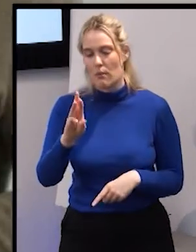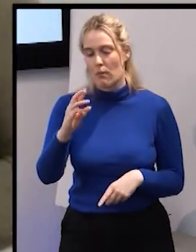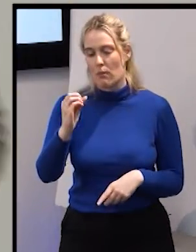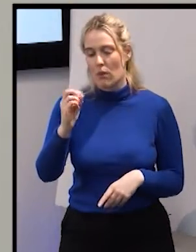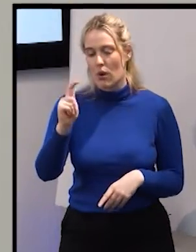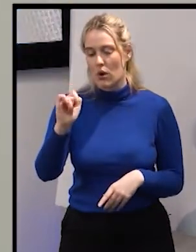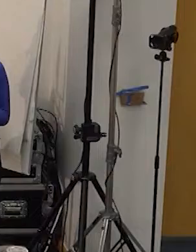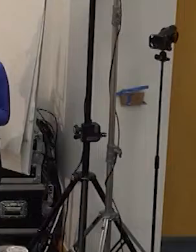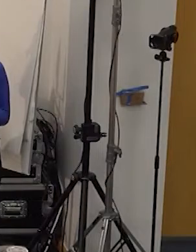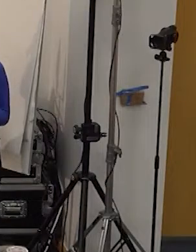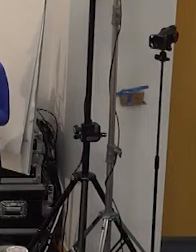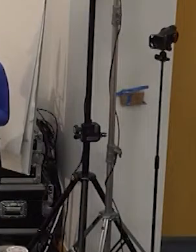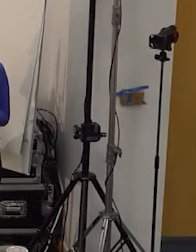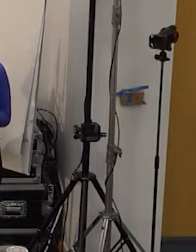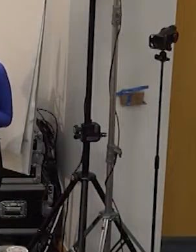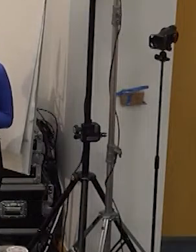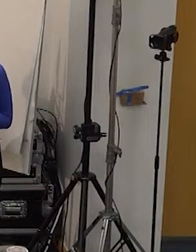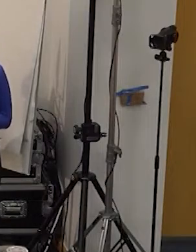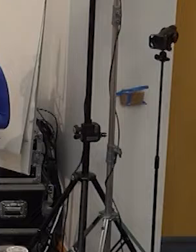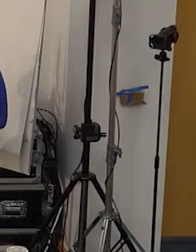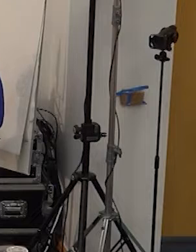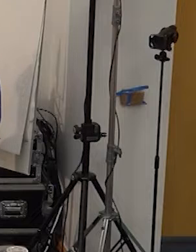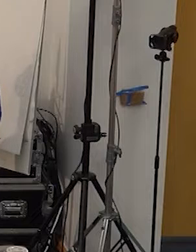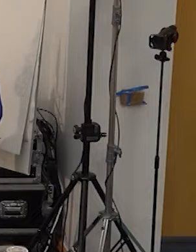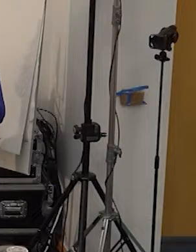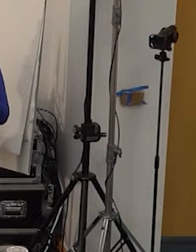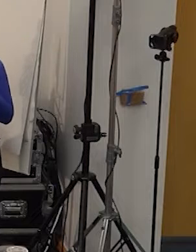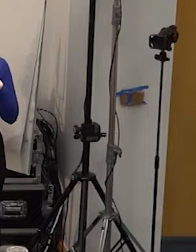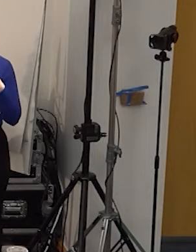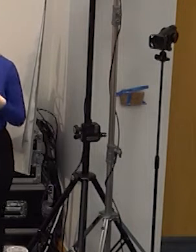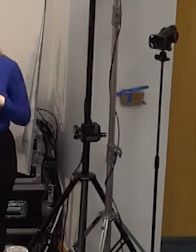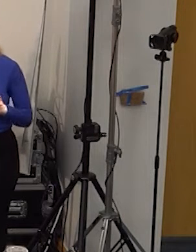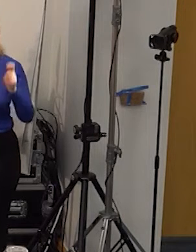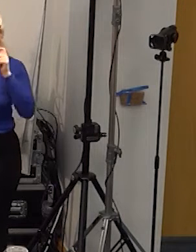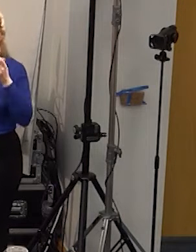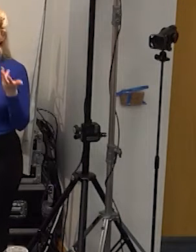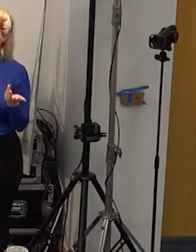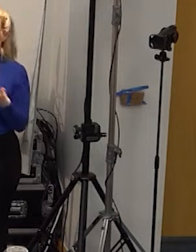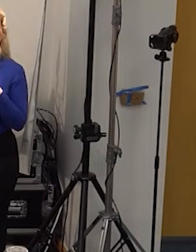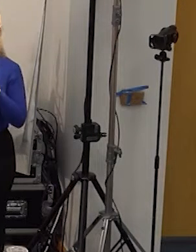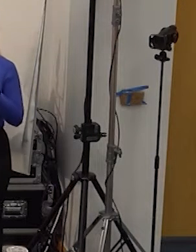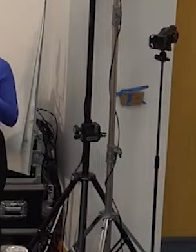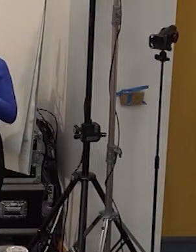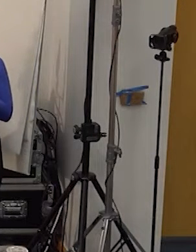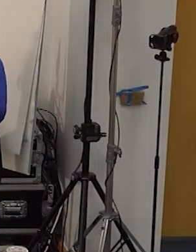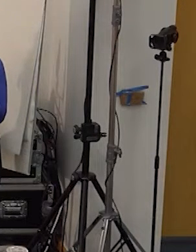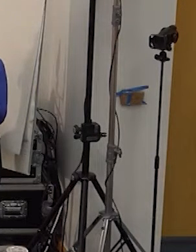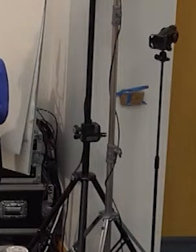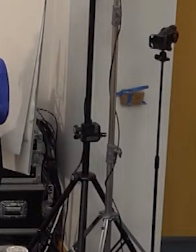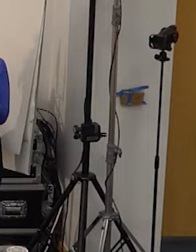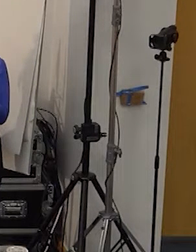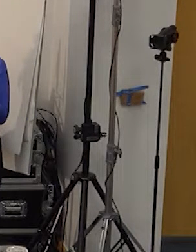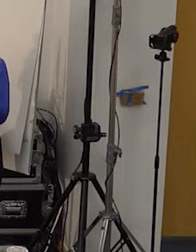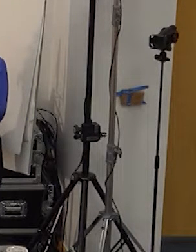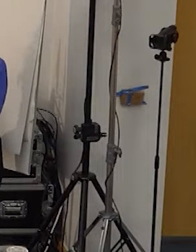we will need to consider another alternative protein sources or